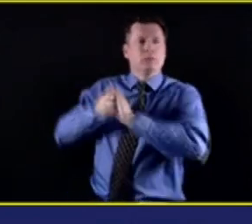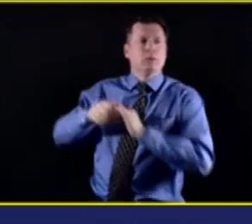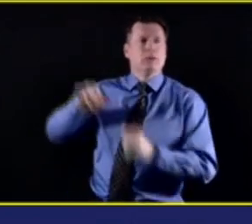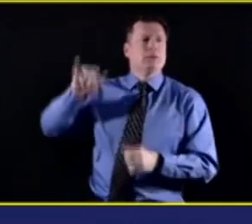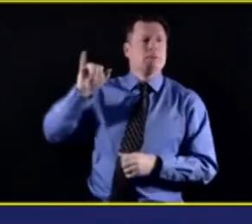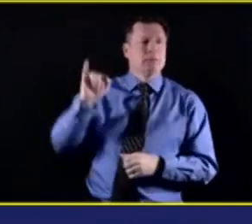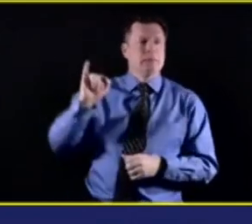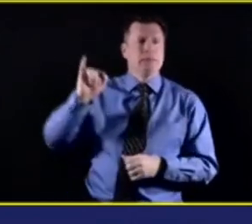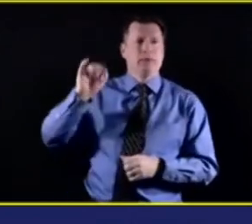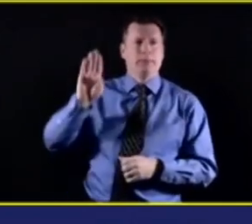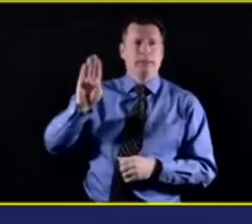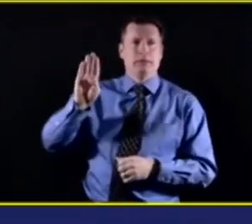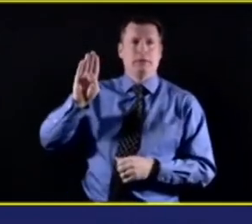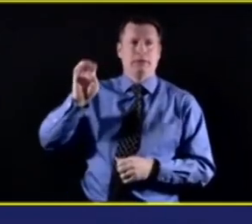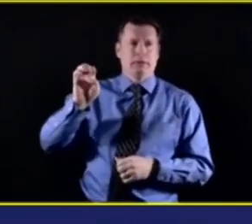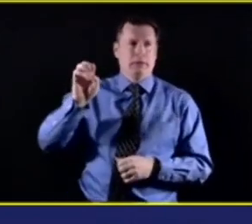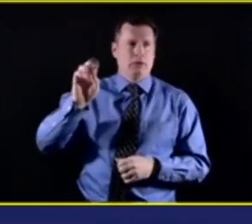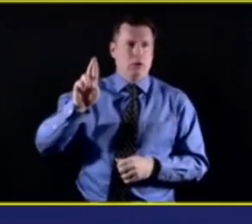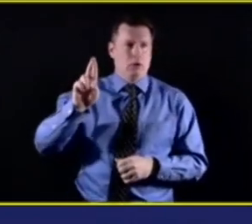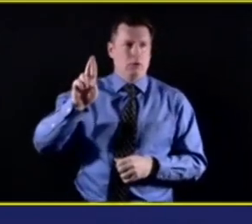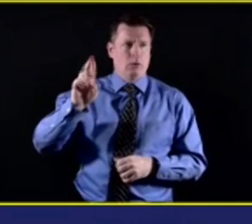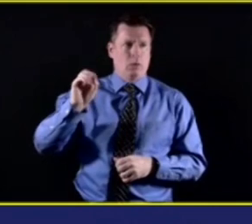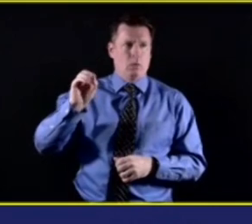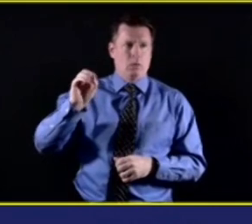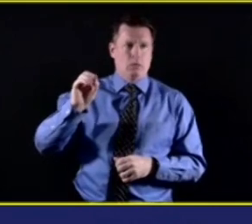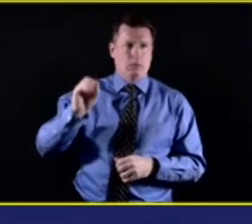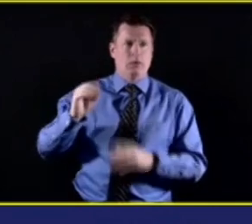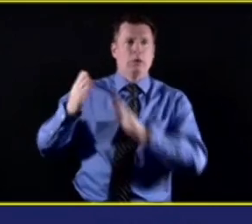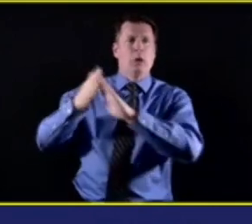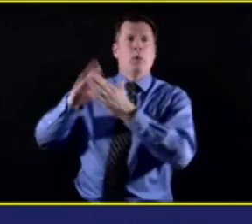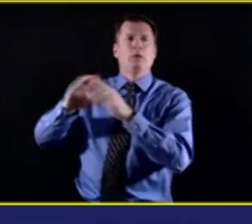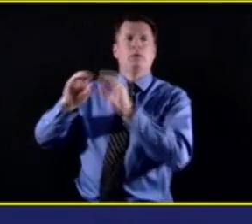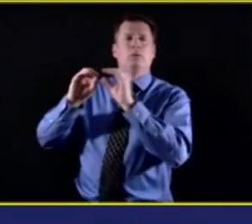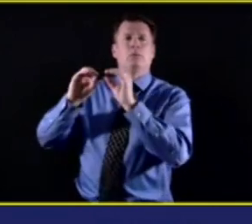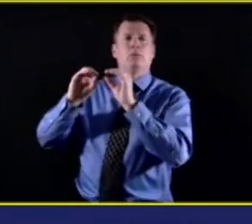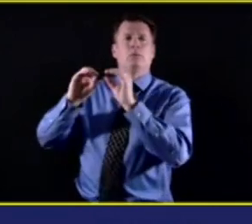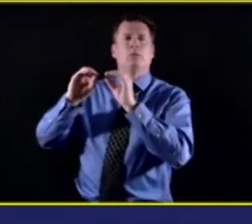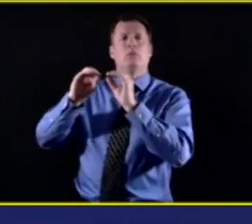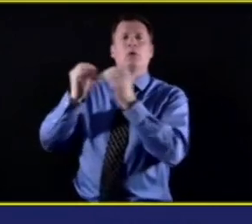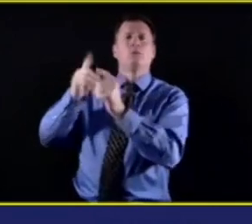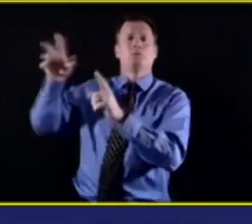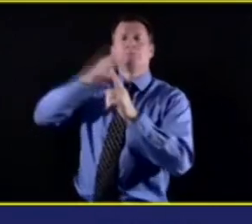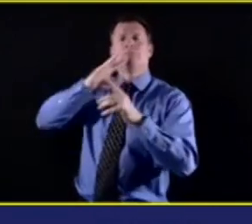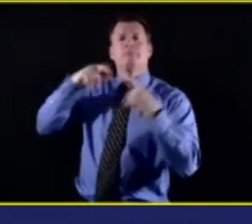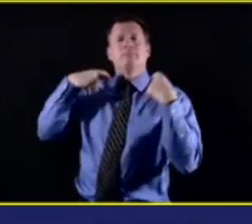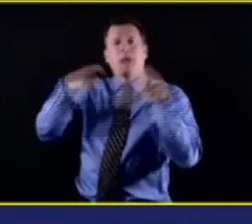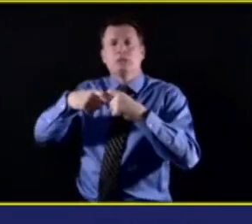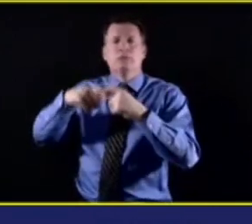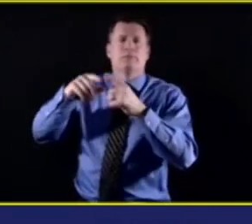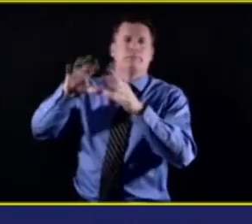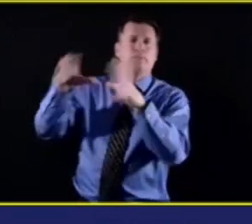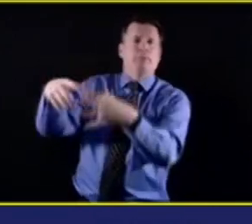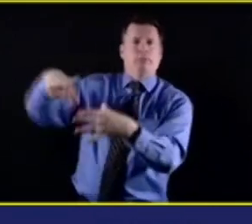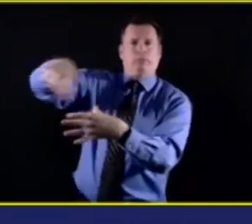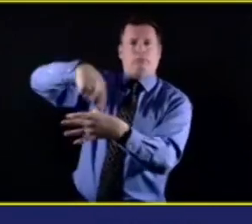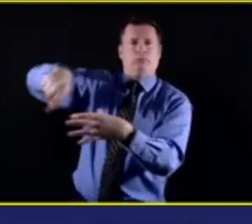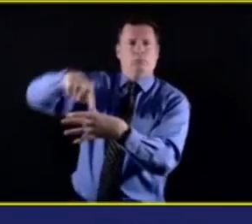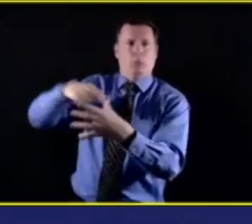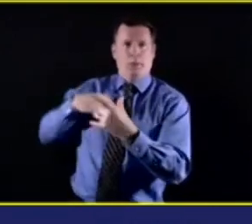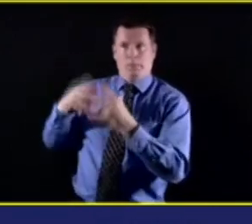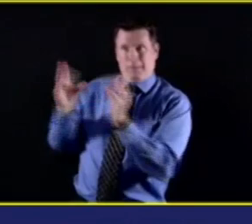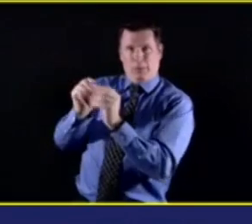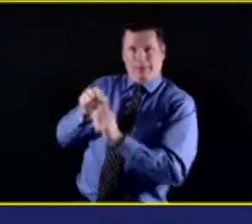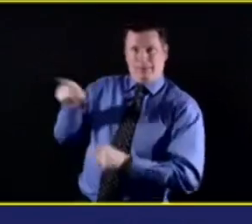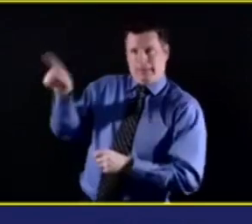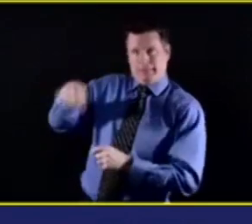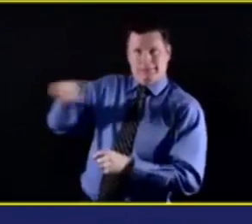And even before COVID kind of impacted us, we had had sort of meetings with their staff and their board in the past